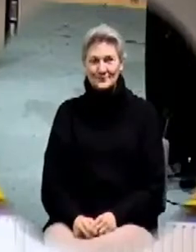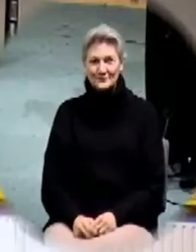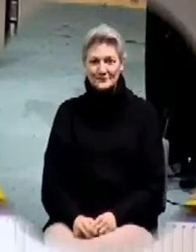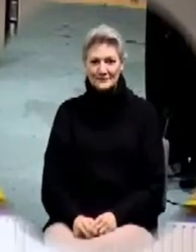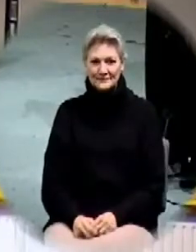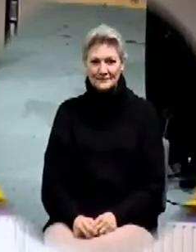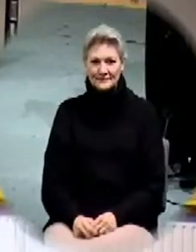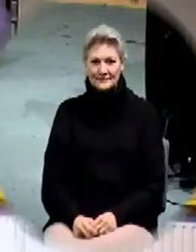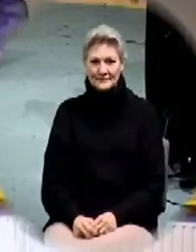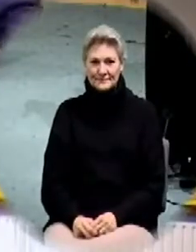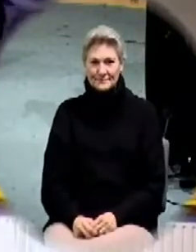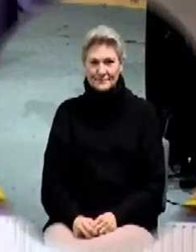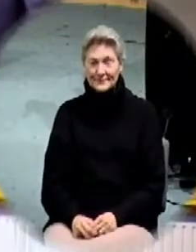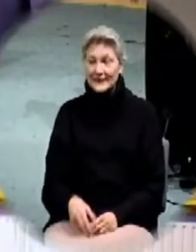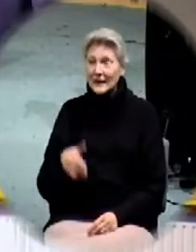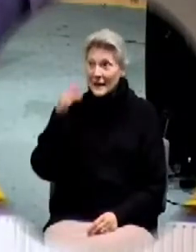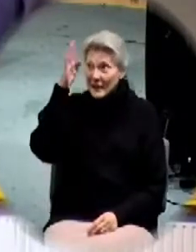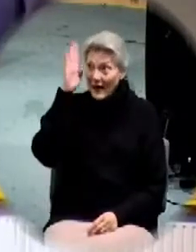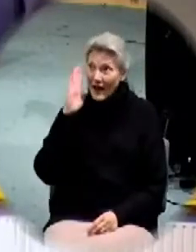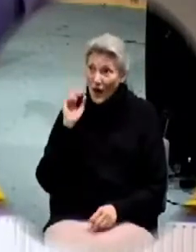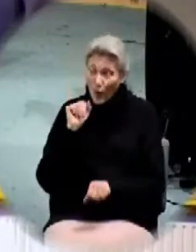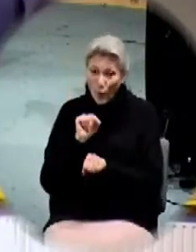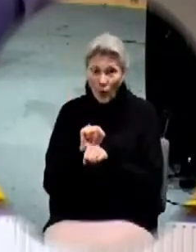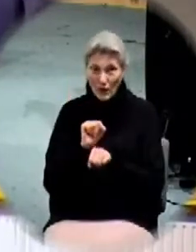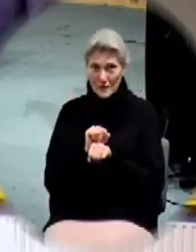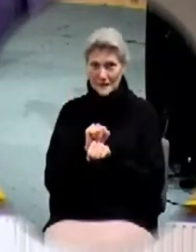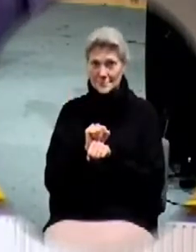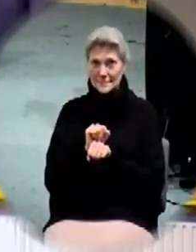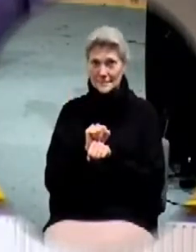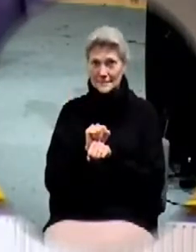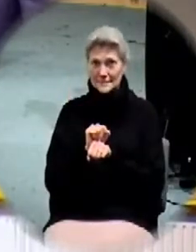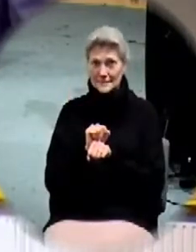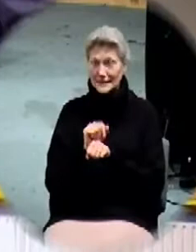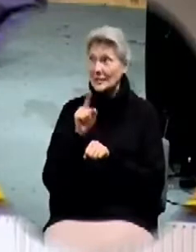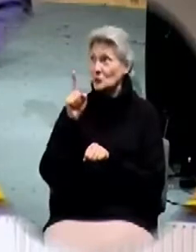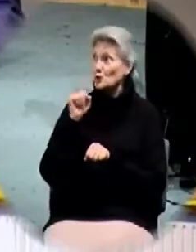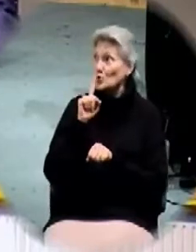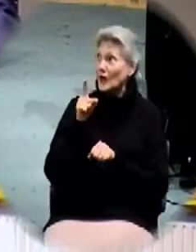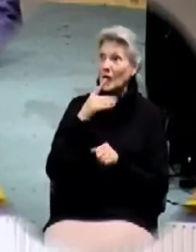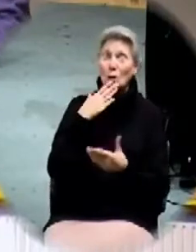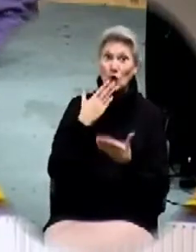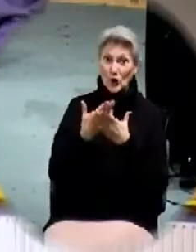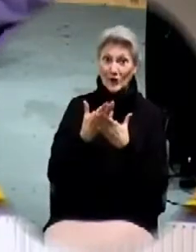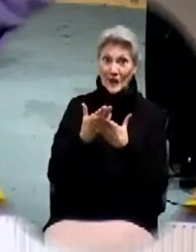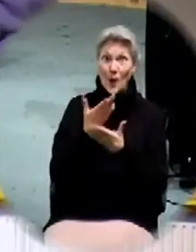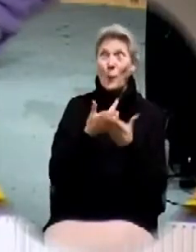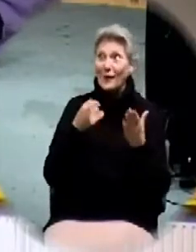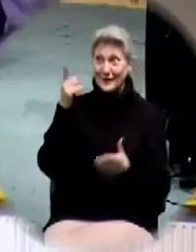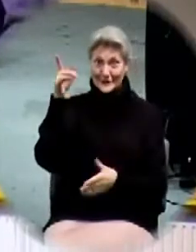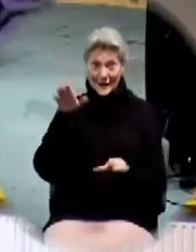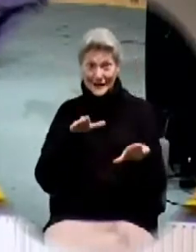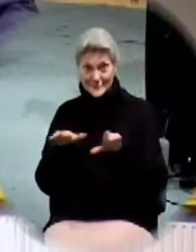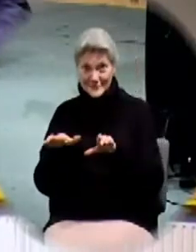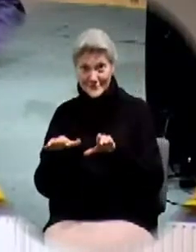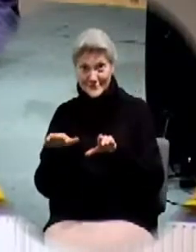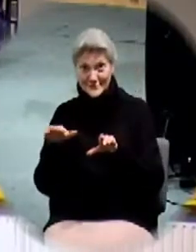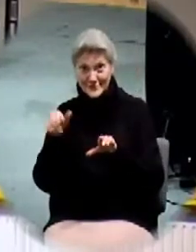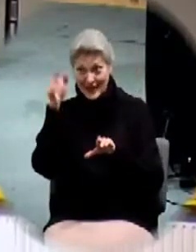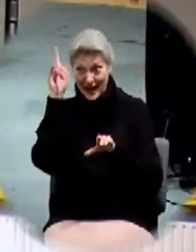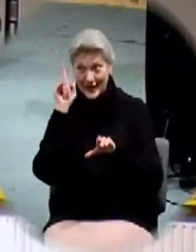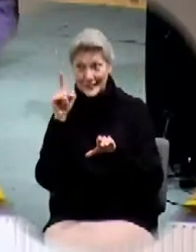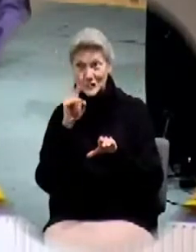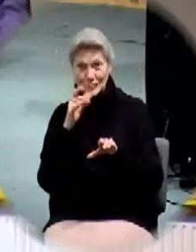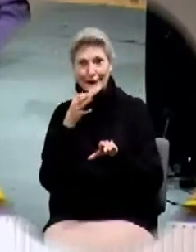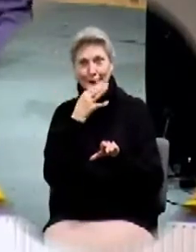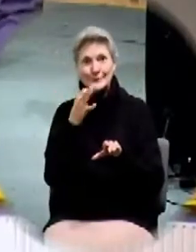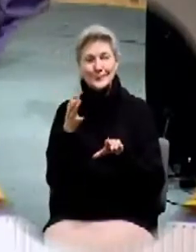I'll tell you, just God works in such, you know, he's really good at doing what he does. I think